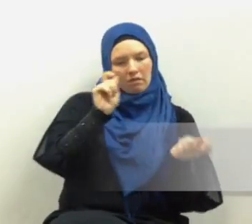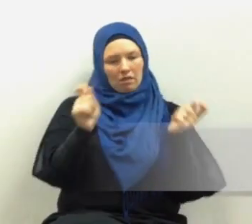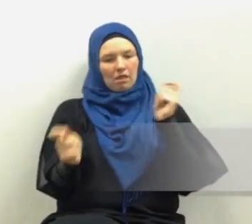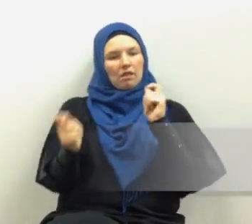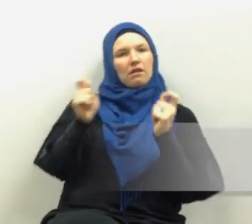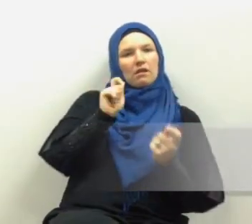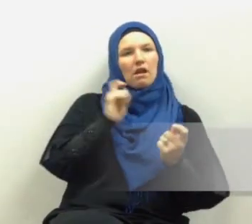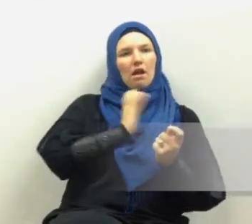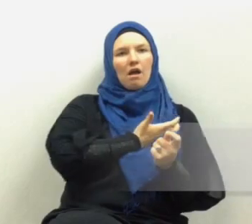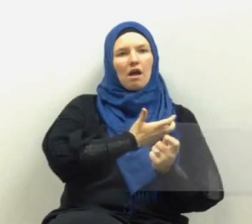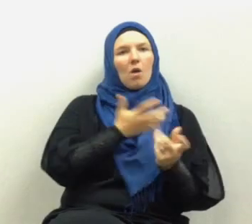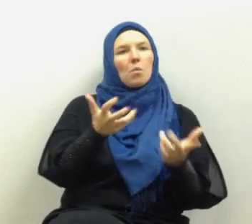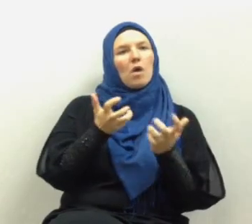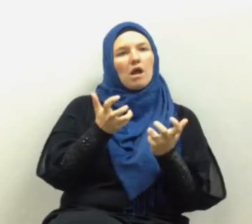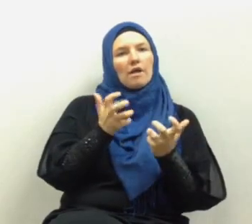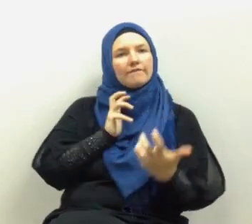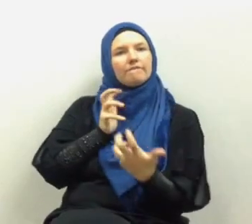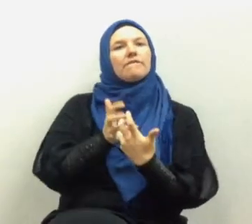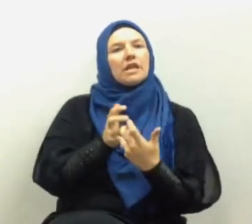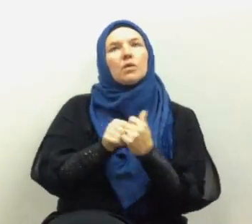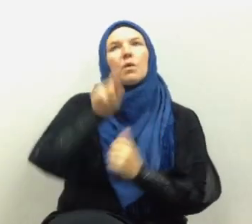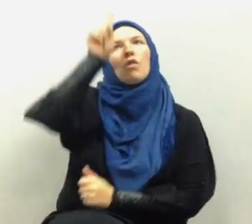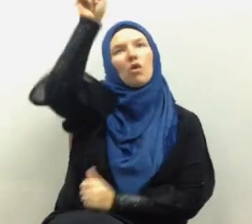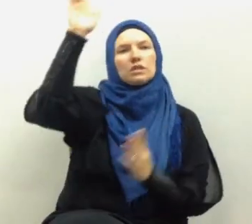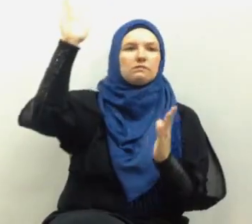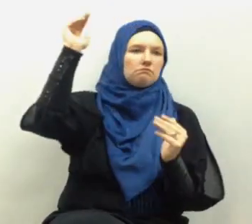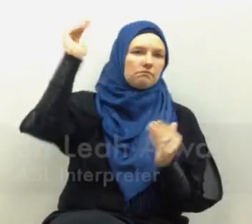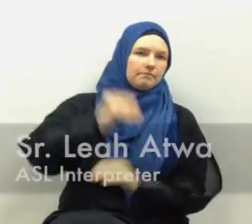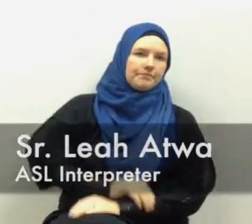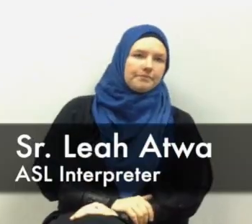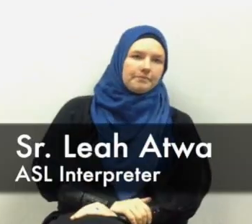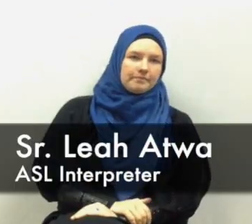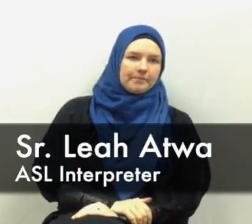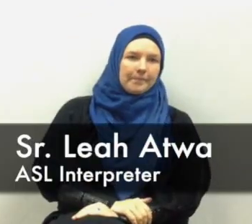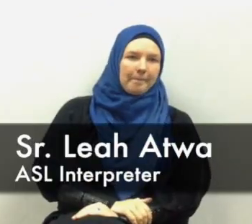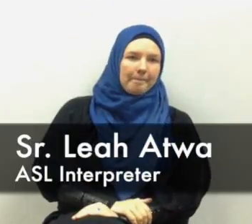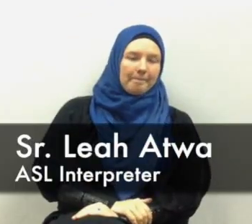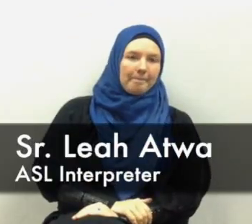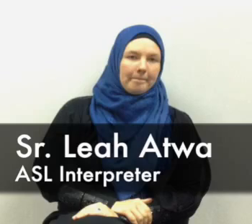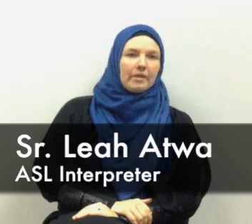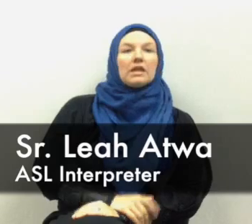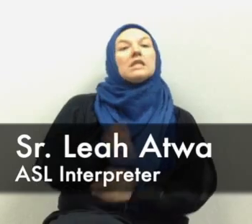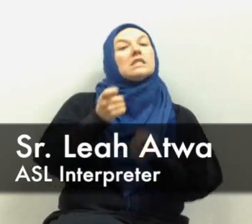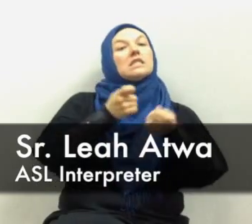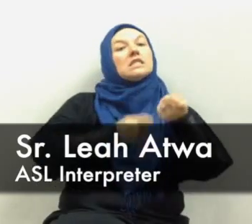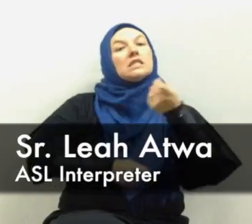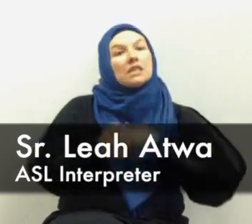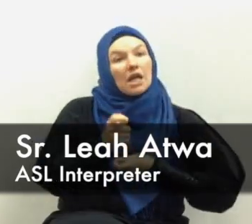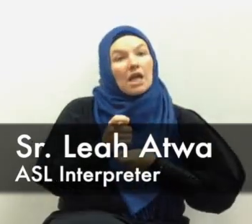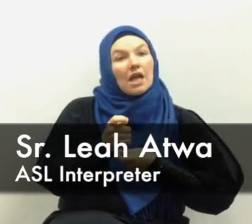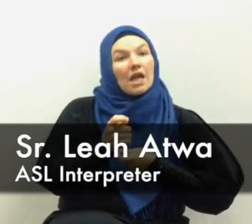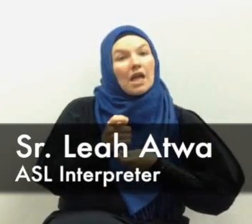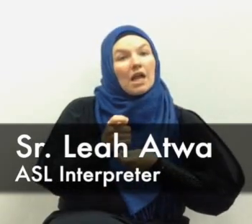desires to fit it into Allah's expectations instead